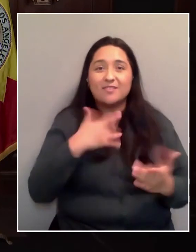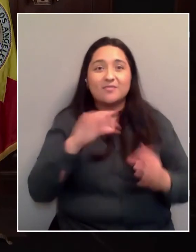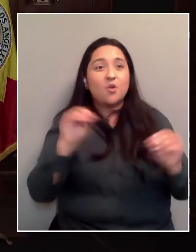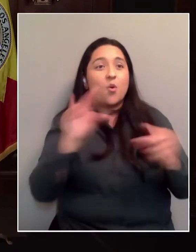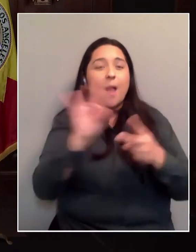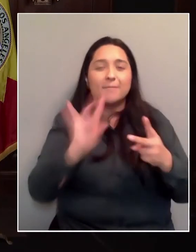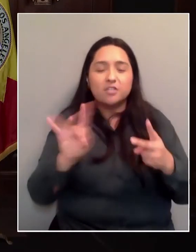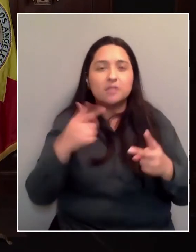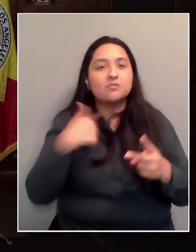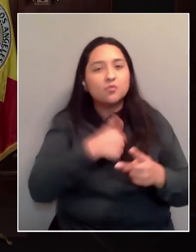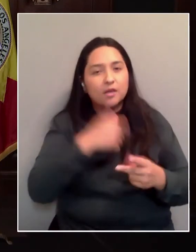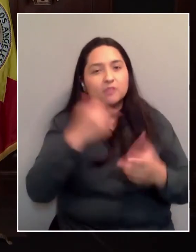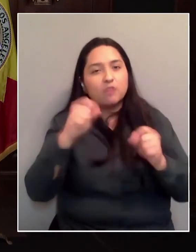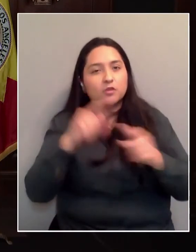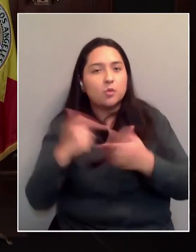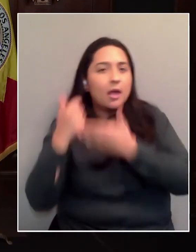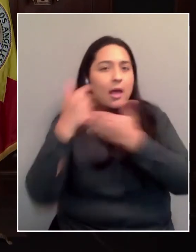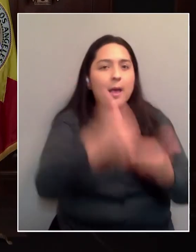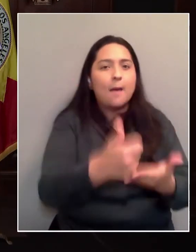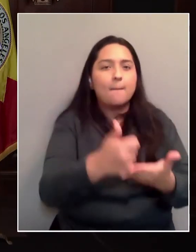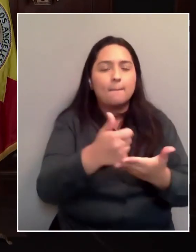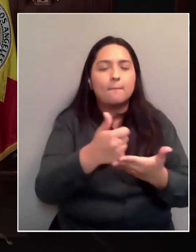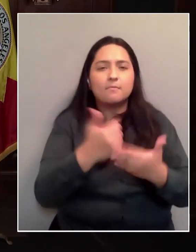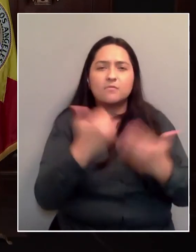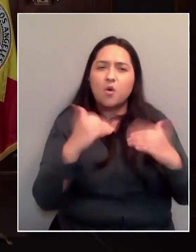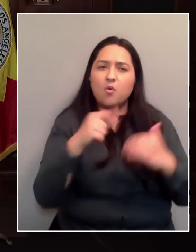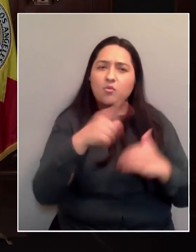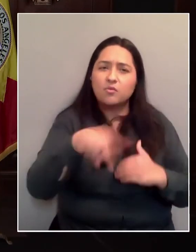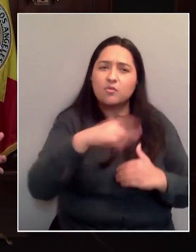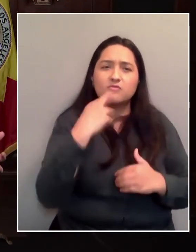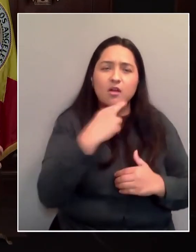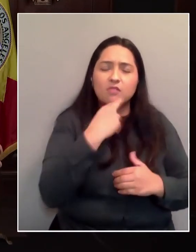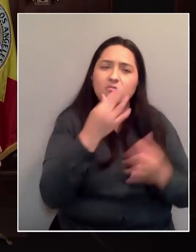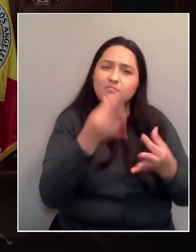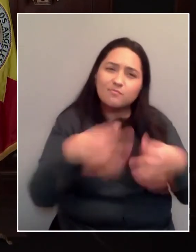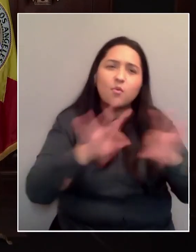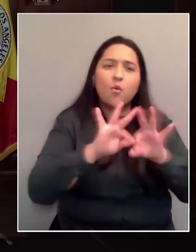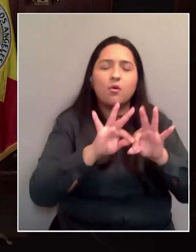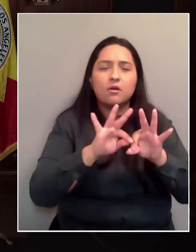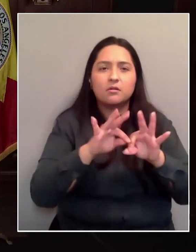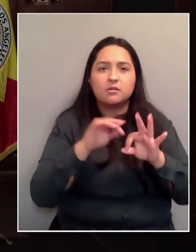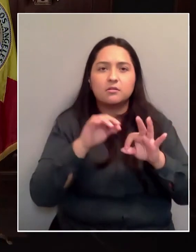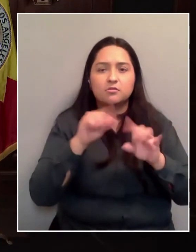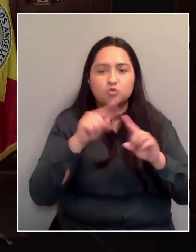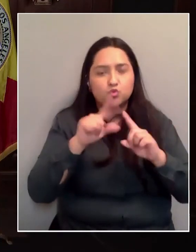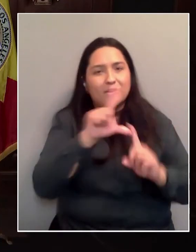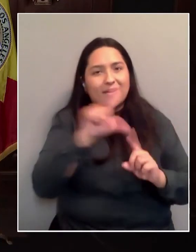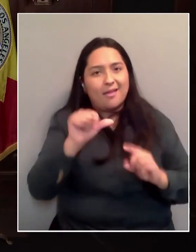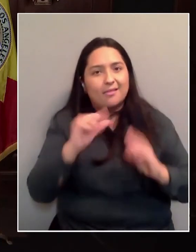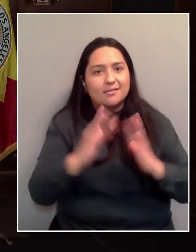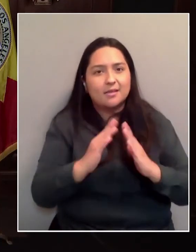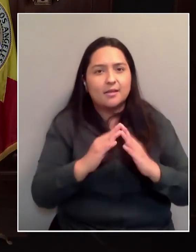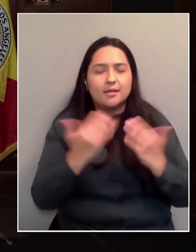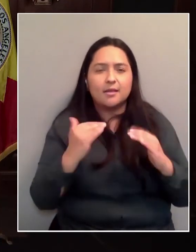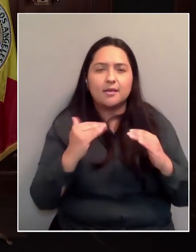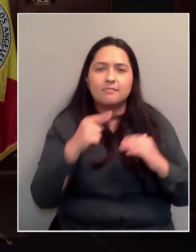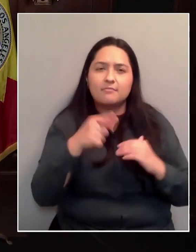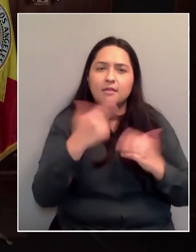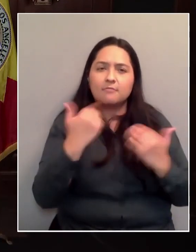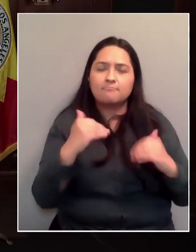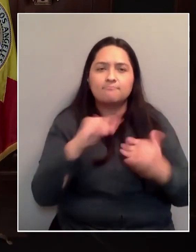restaurantes son críticos al éxito de esta ciudad. Son el alma de nuestros vecindarios.